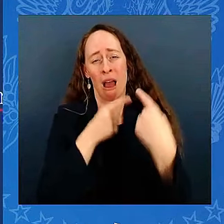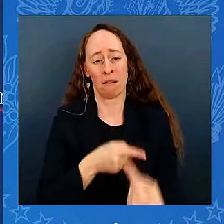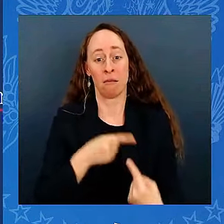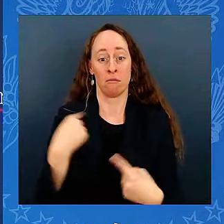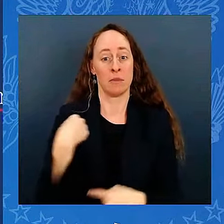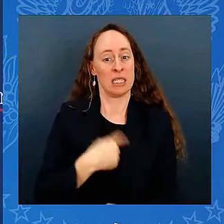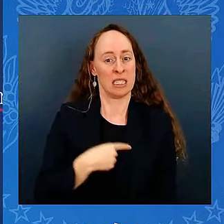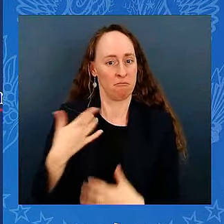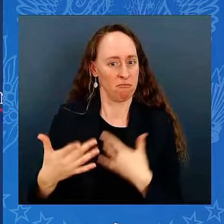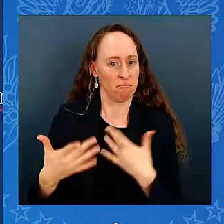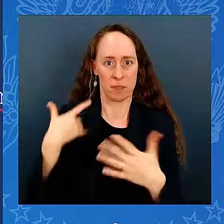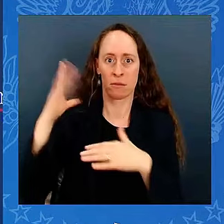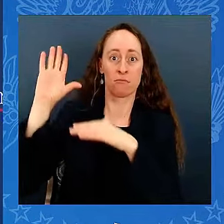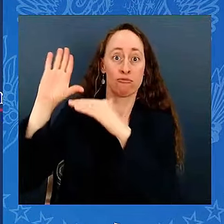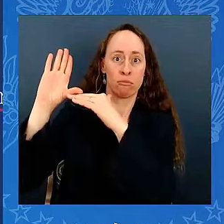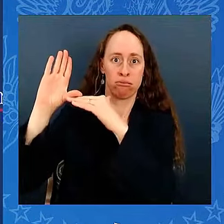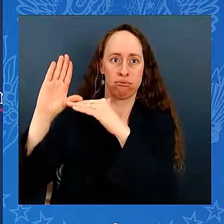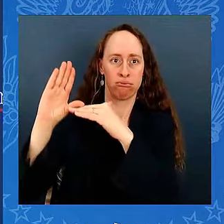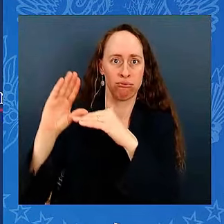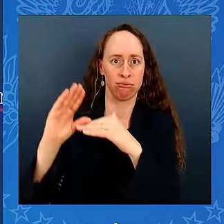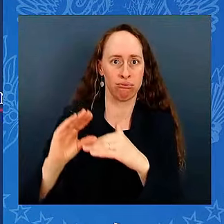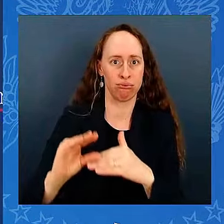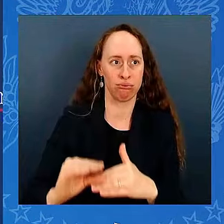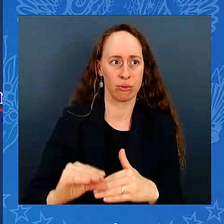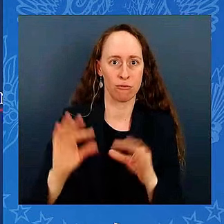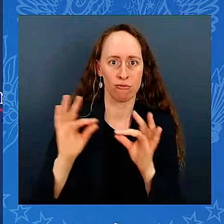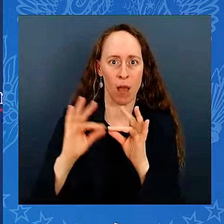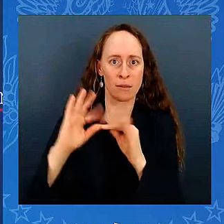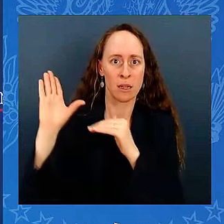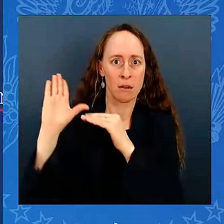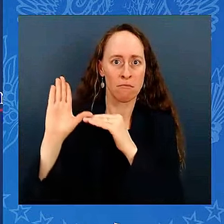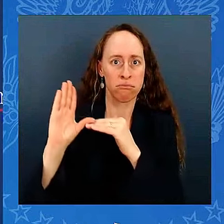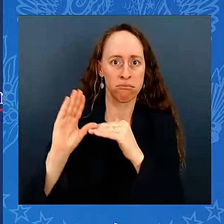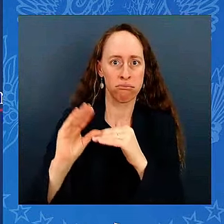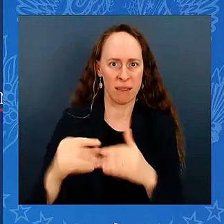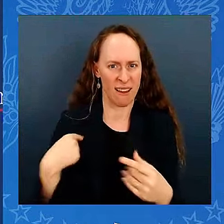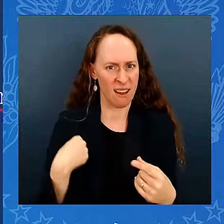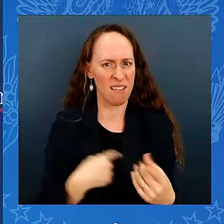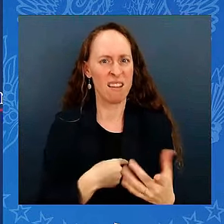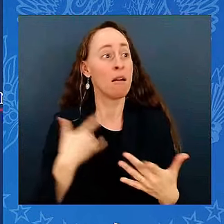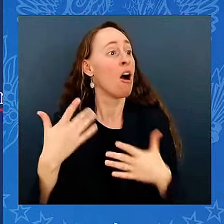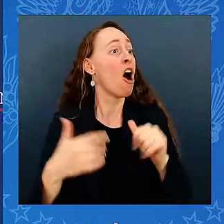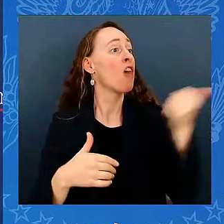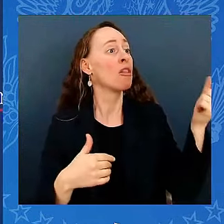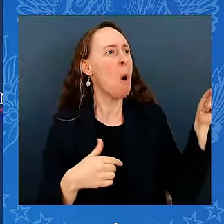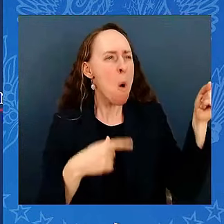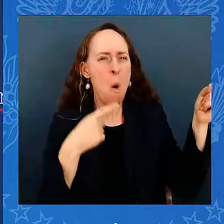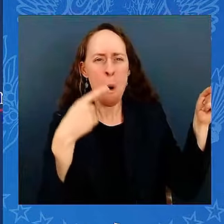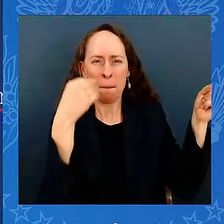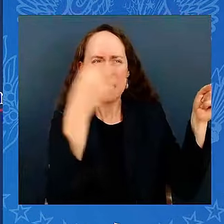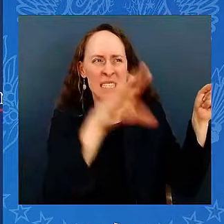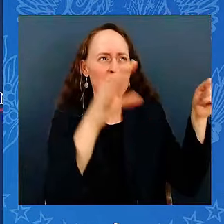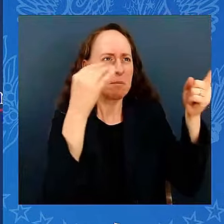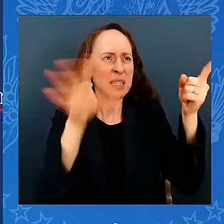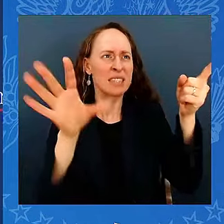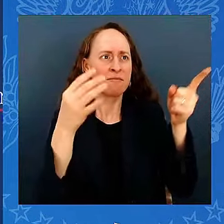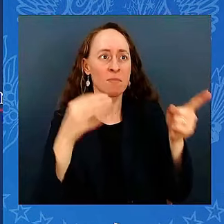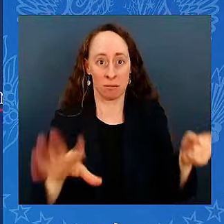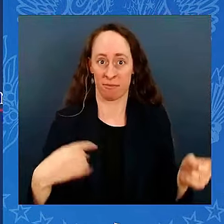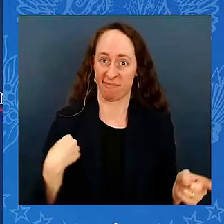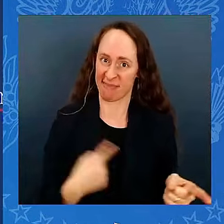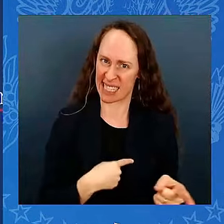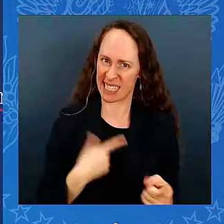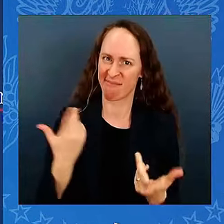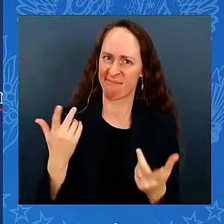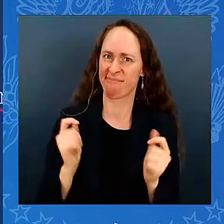is, it's come down faster and lower than almost any other world's advanced economies. So now, instead of looking at interest